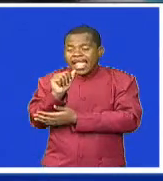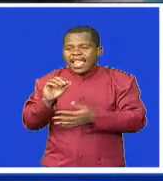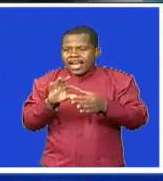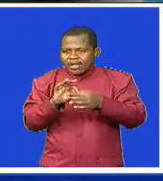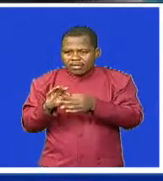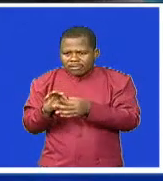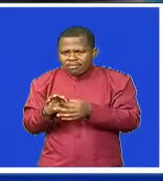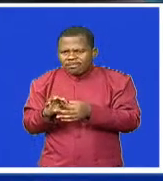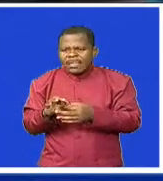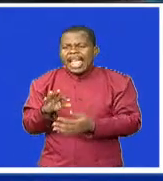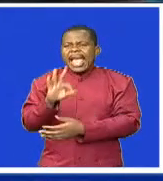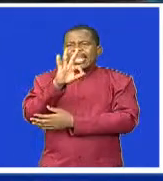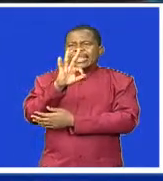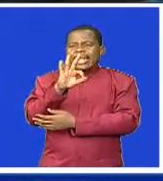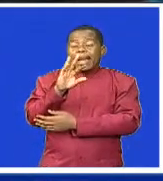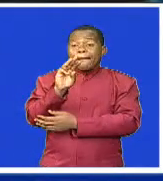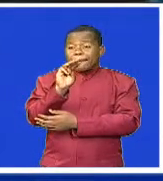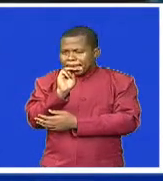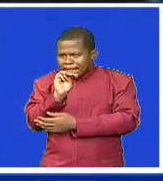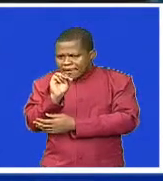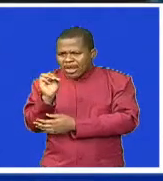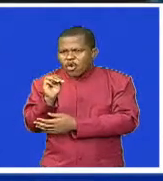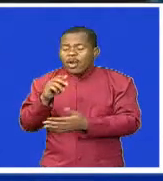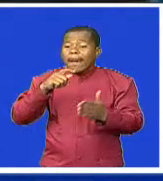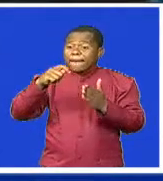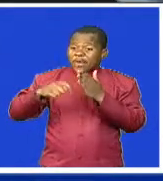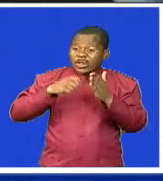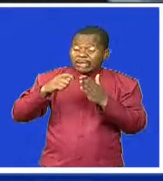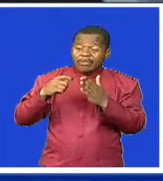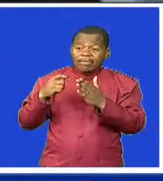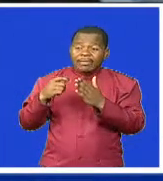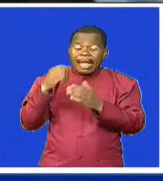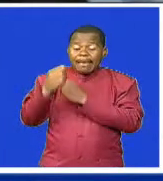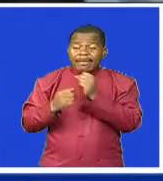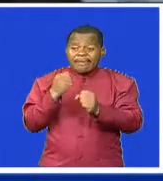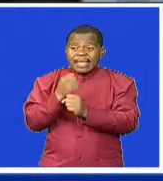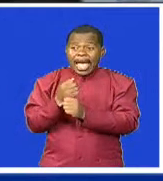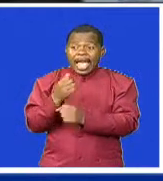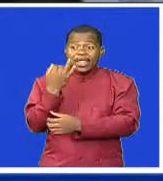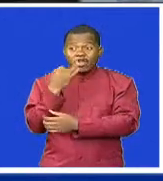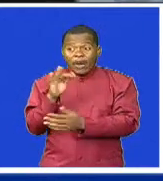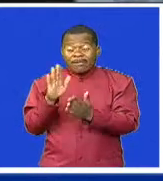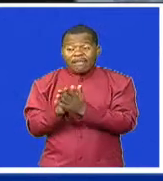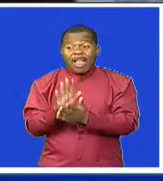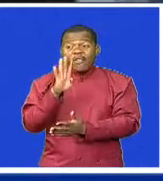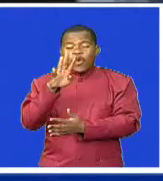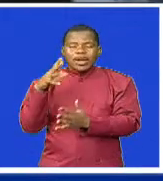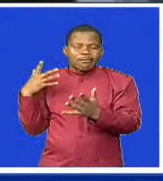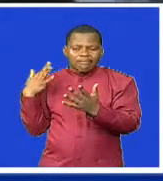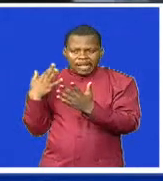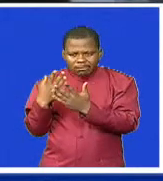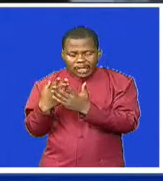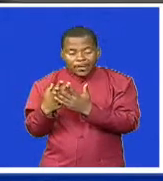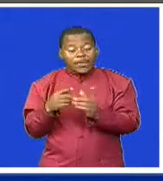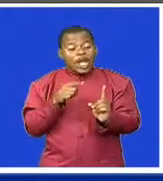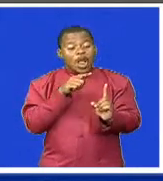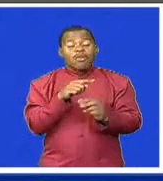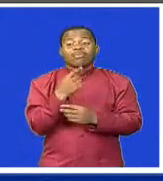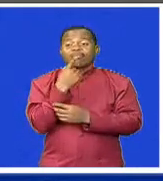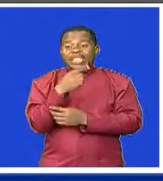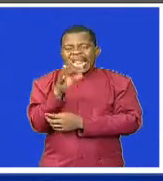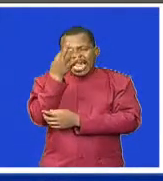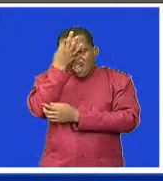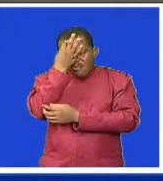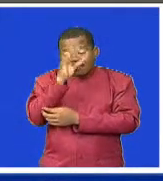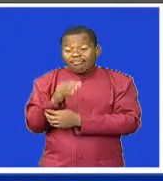to the program since 2014. He says government will continue to support the organization even in the future.